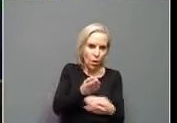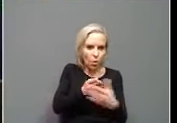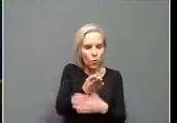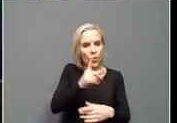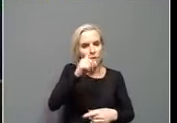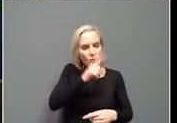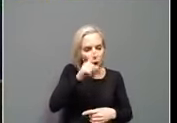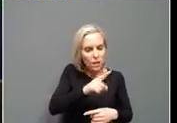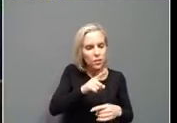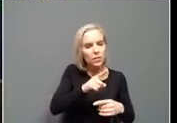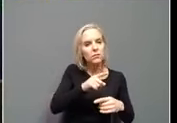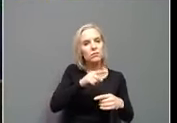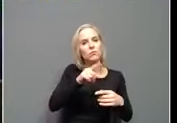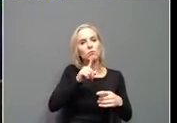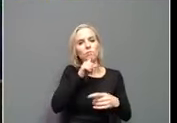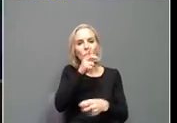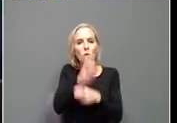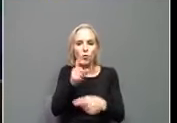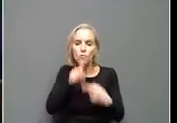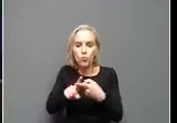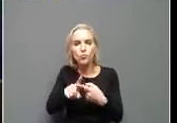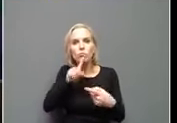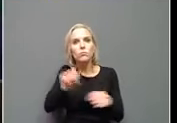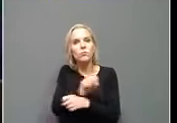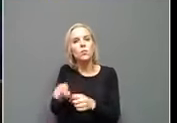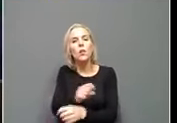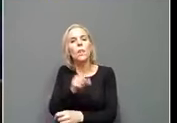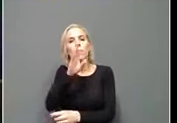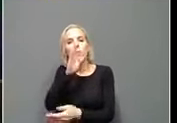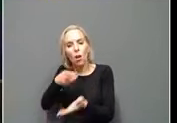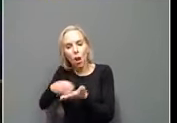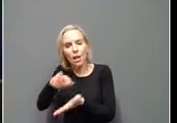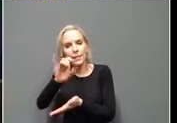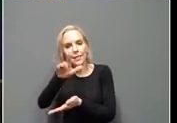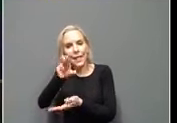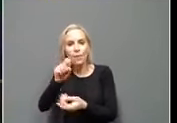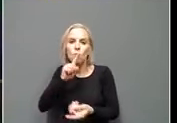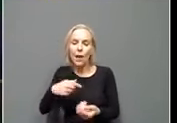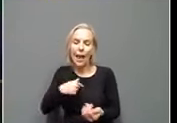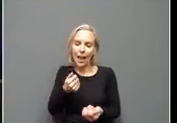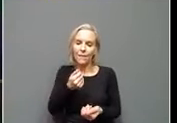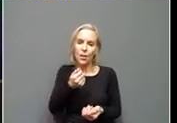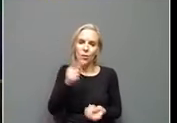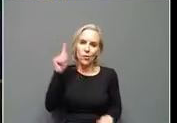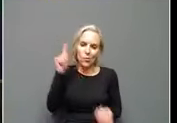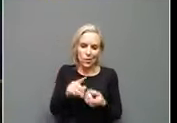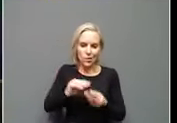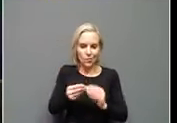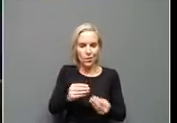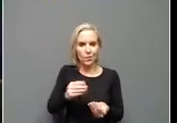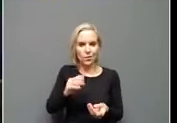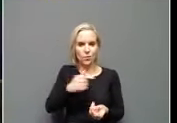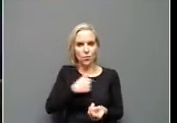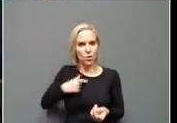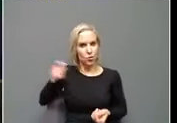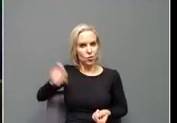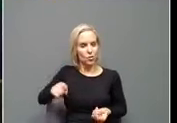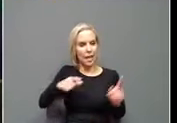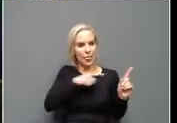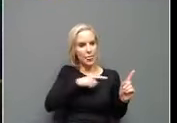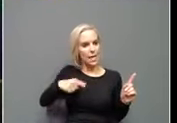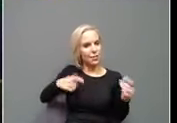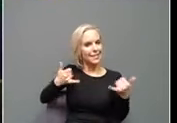uh, to the valid claims. Uh, yes, we have fewer people than we should. And the legislature still didn't provide funding